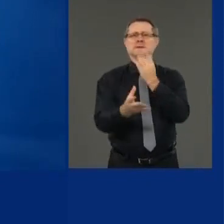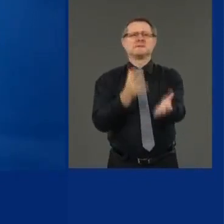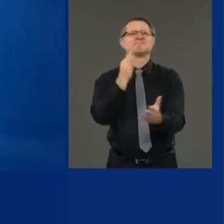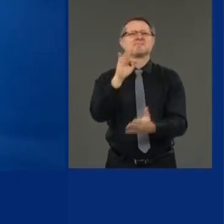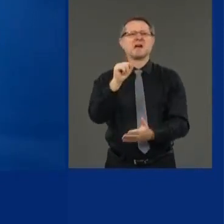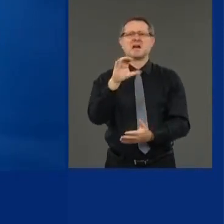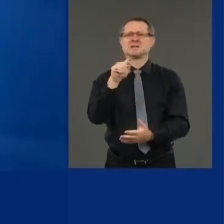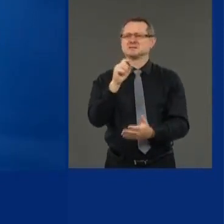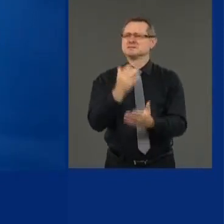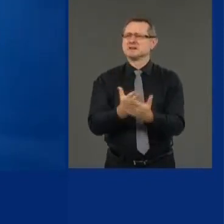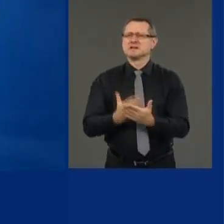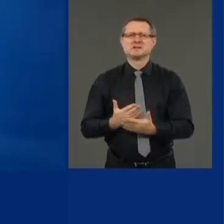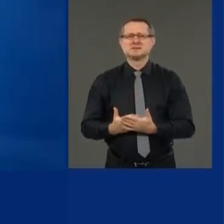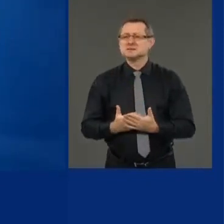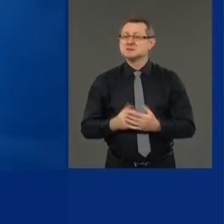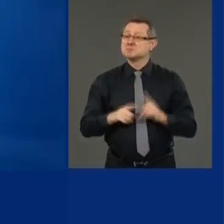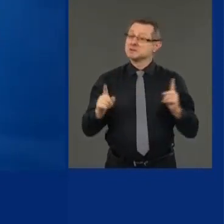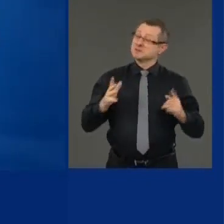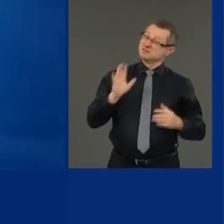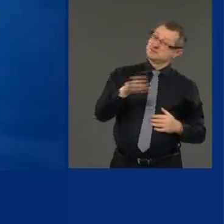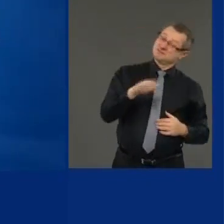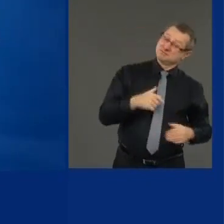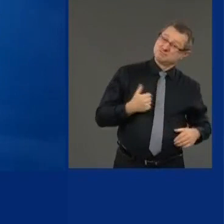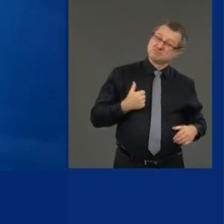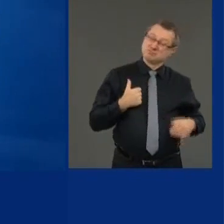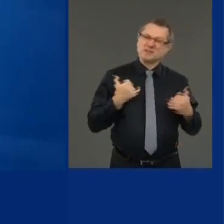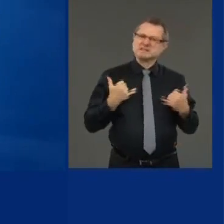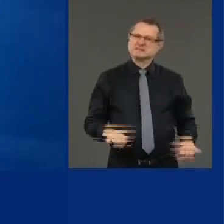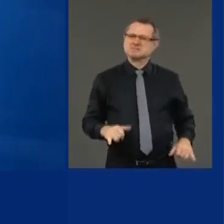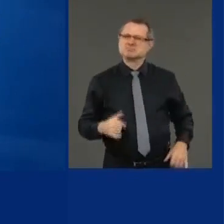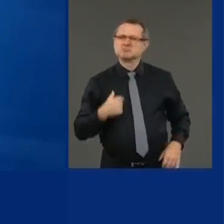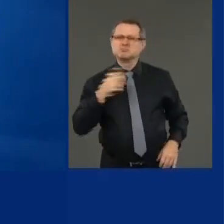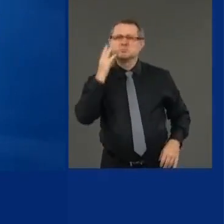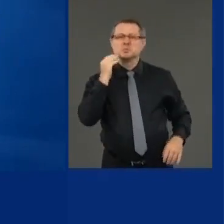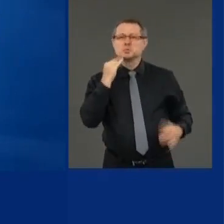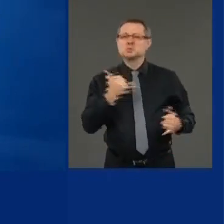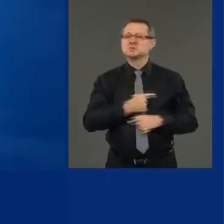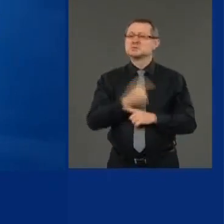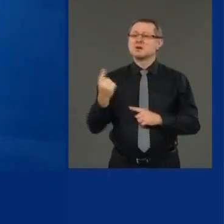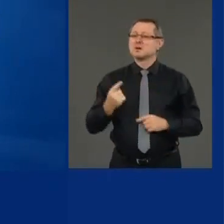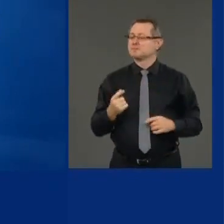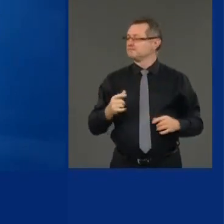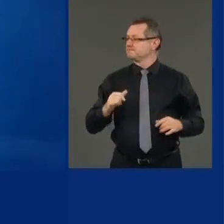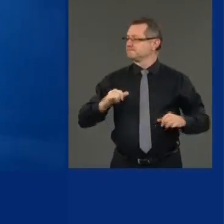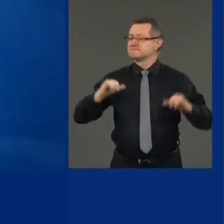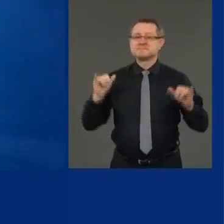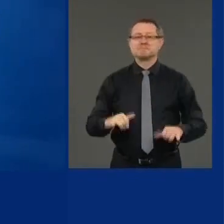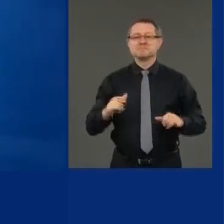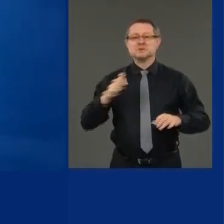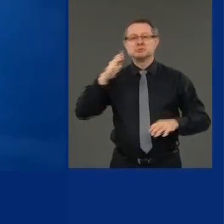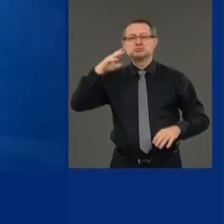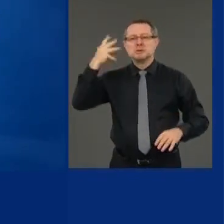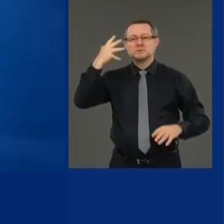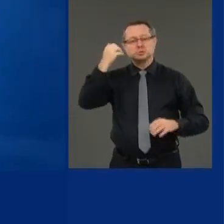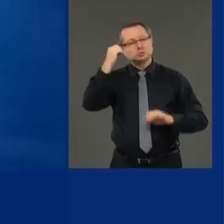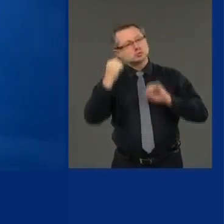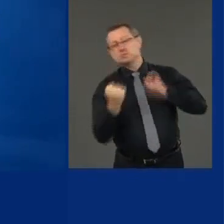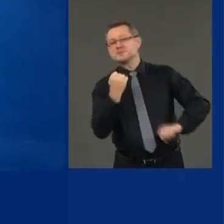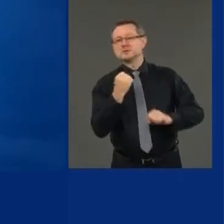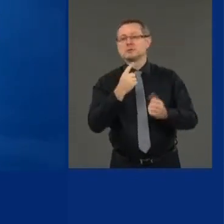this same inane political discussion. Well, you should reopen, reopen right away.